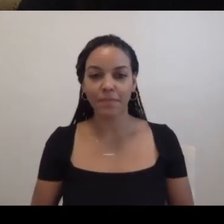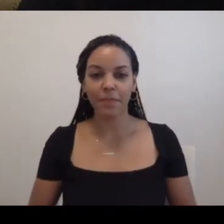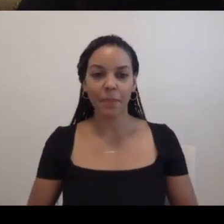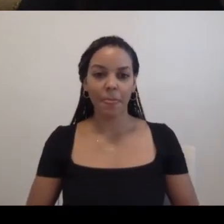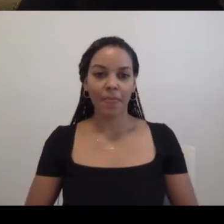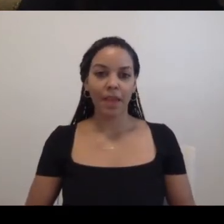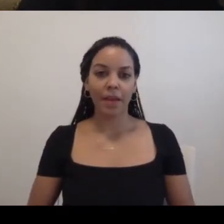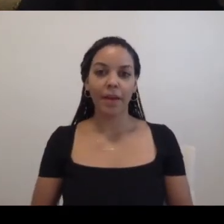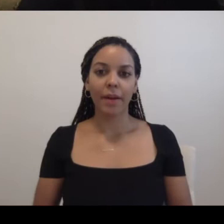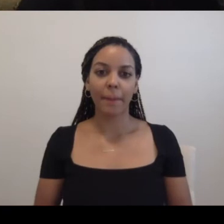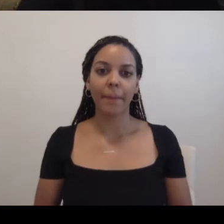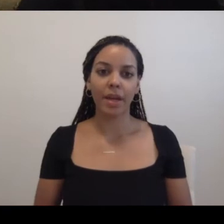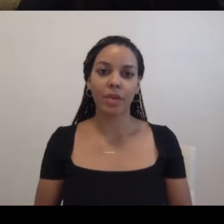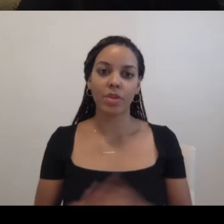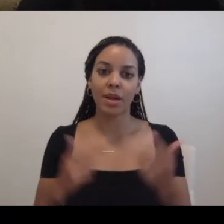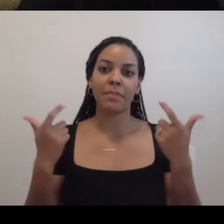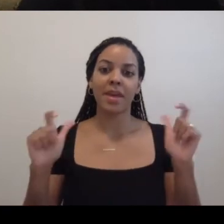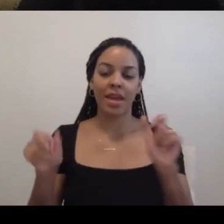a mega collaboration.